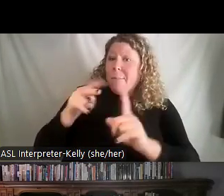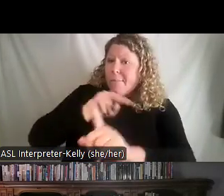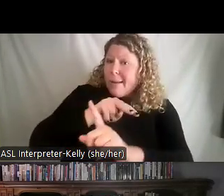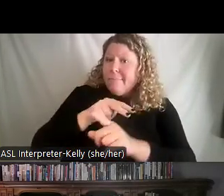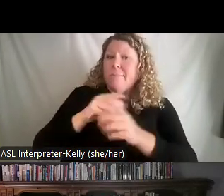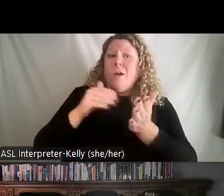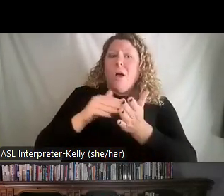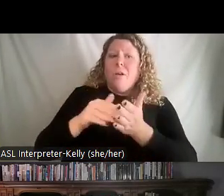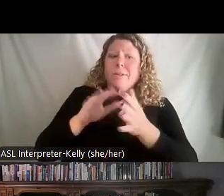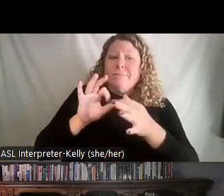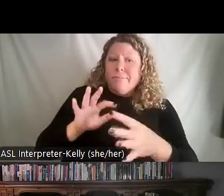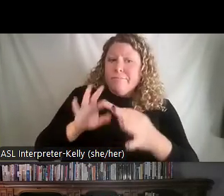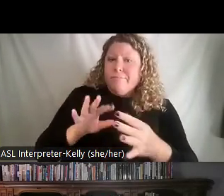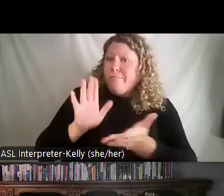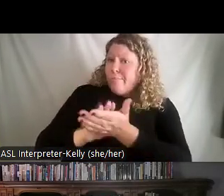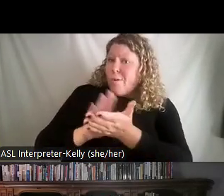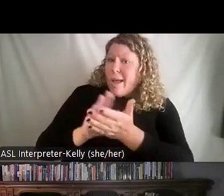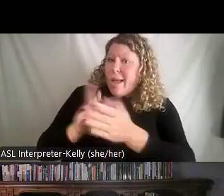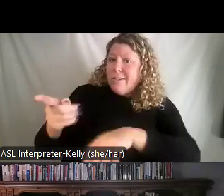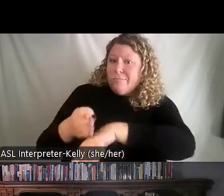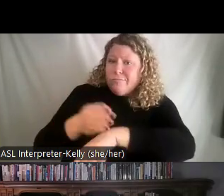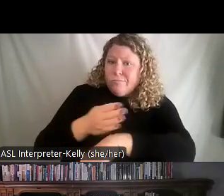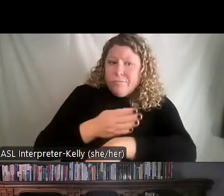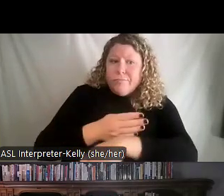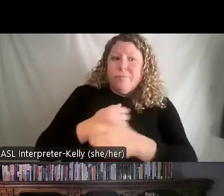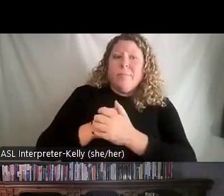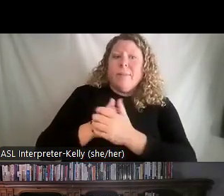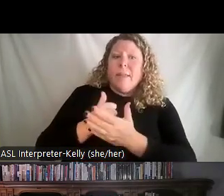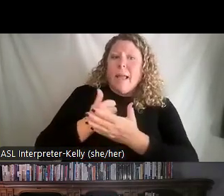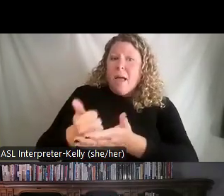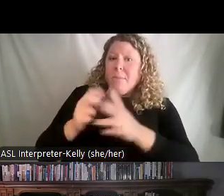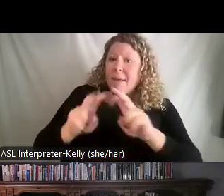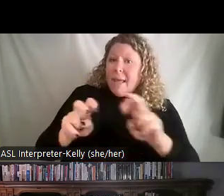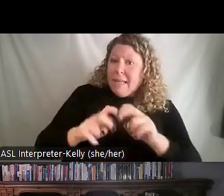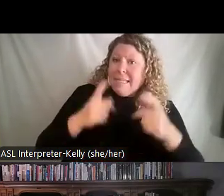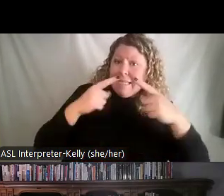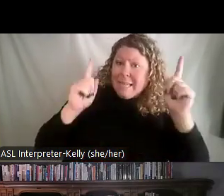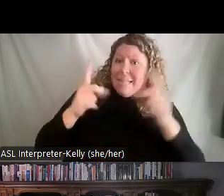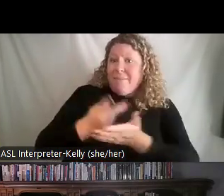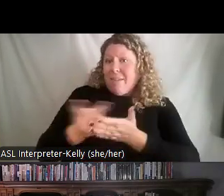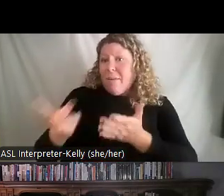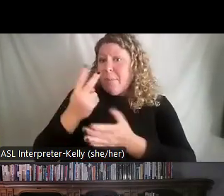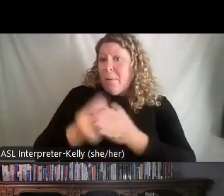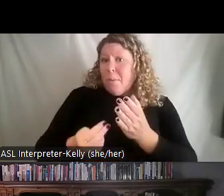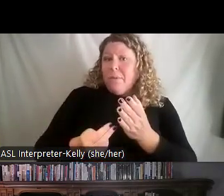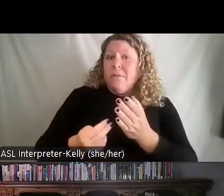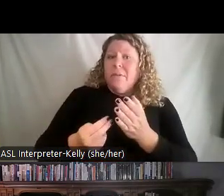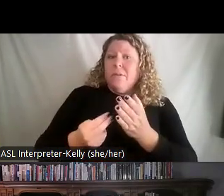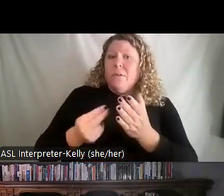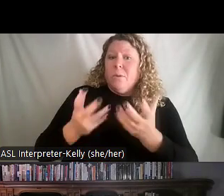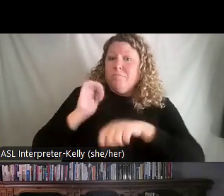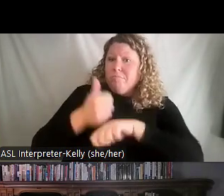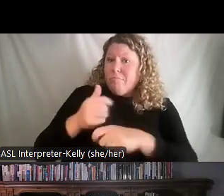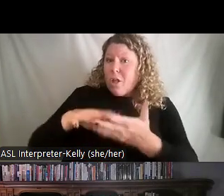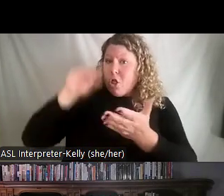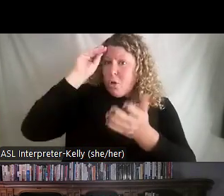for making progress, and we're helping them to analyze the successes and the failures because, after all, we want to create a learning organization information